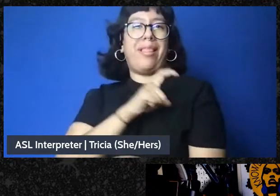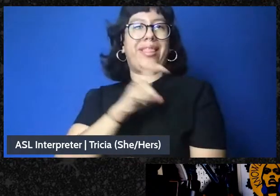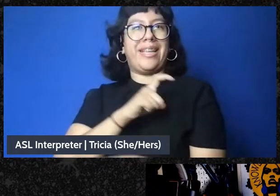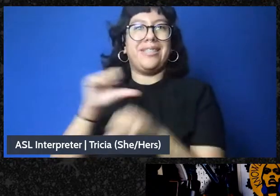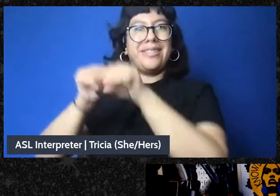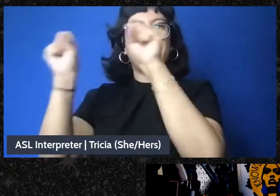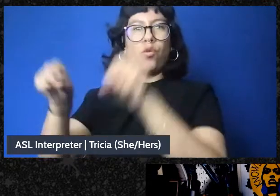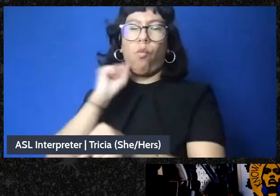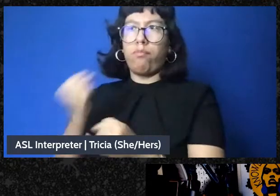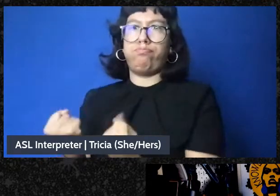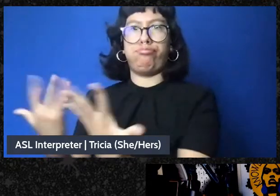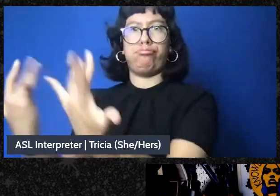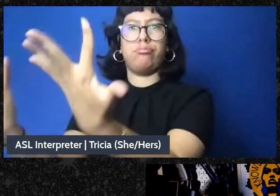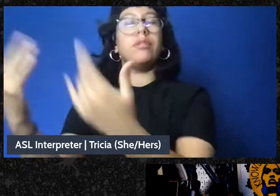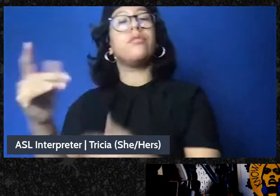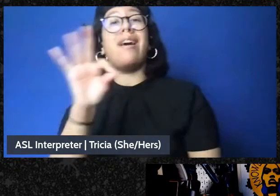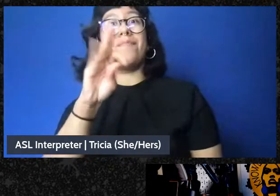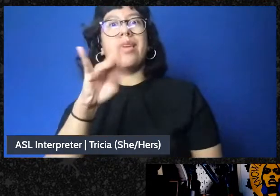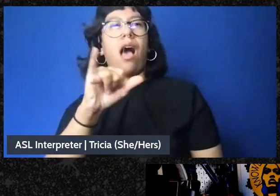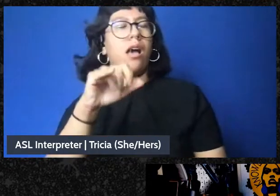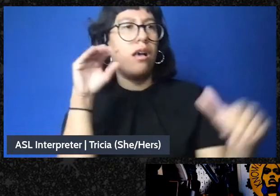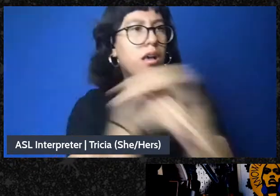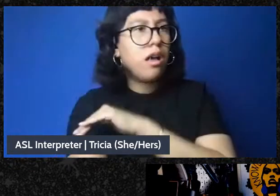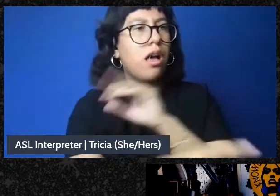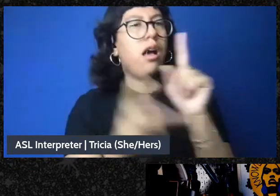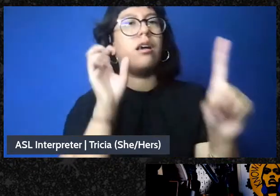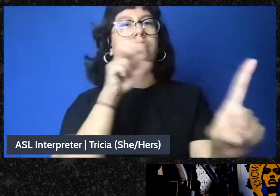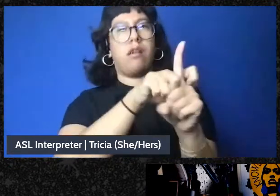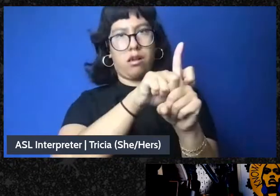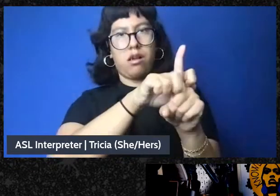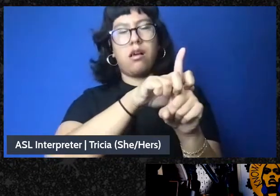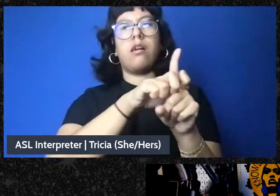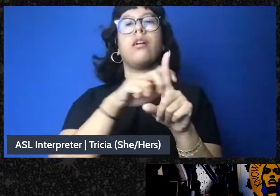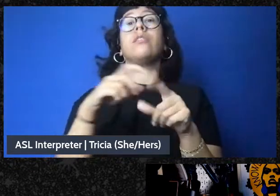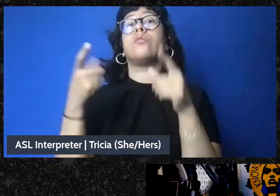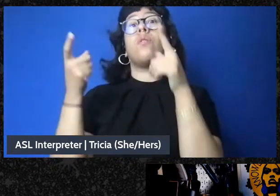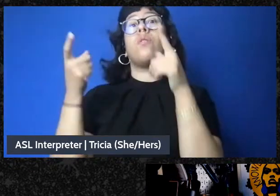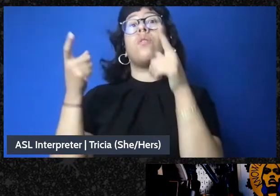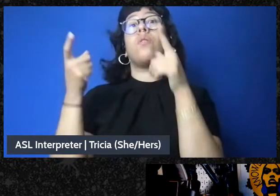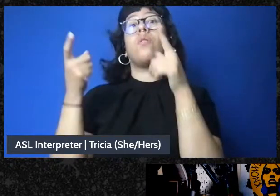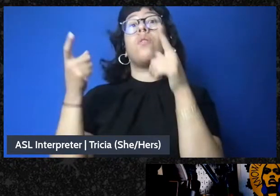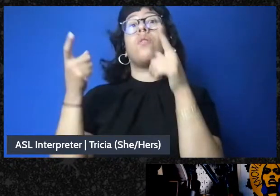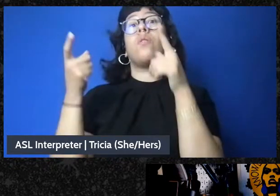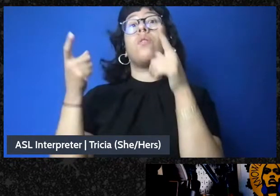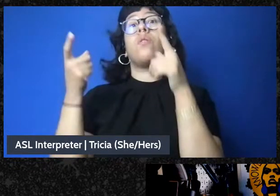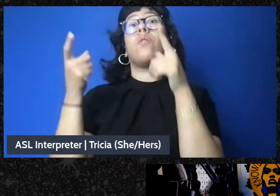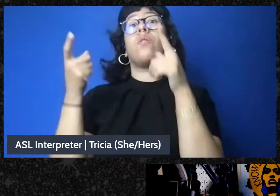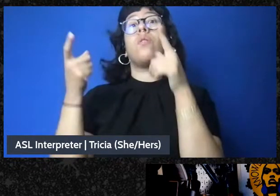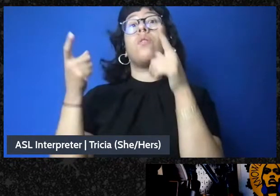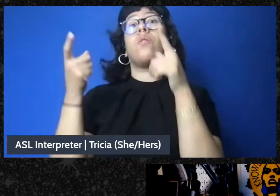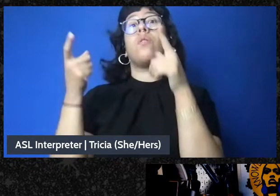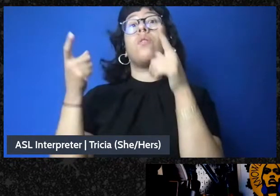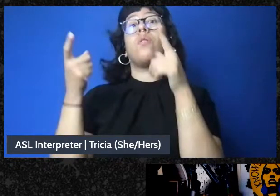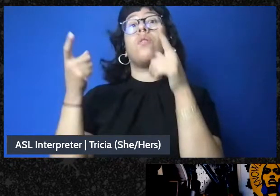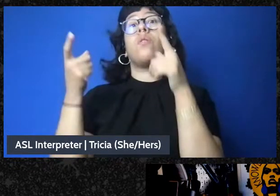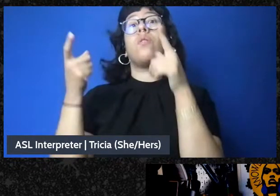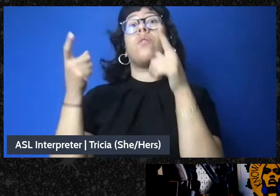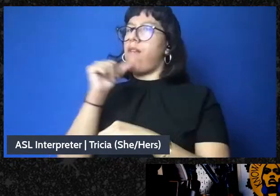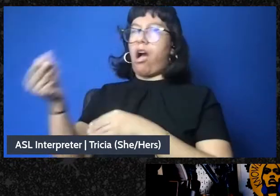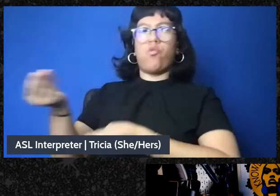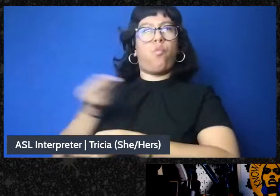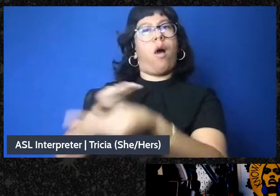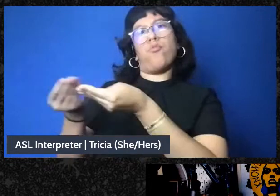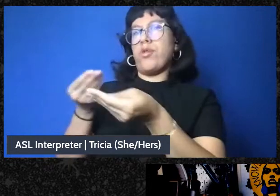July. But the great news is that his lawyer recently negotiated a non-cooperating plea deal and reduced the charge to a